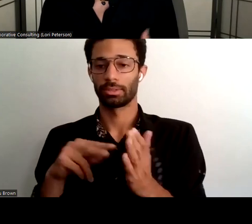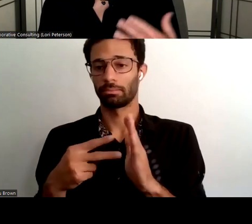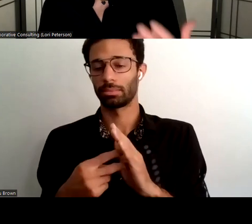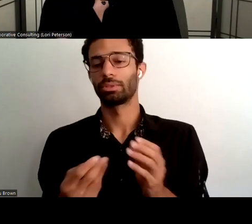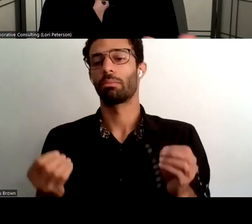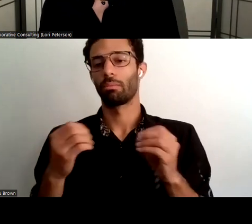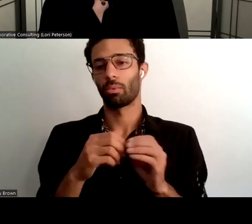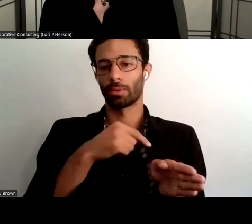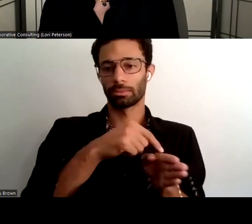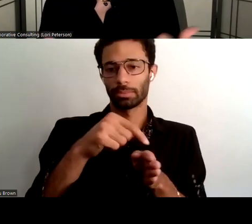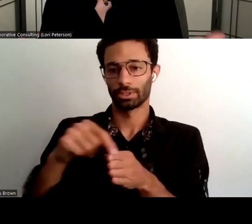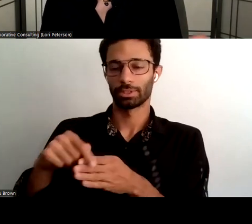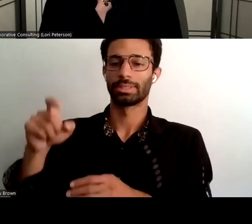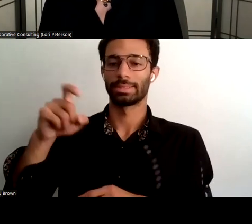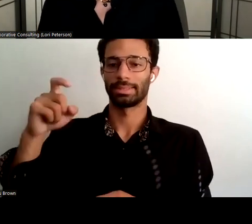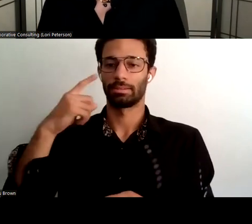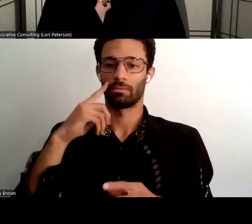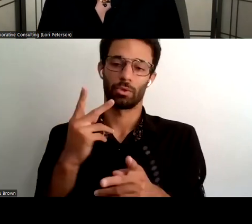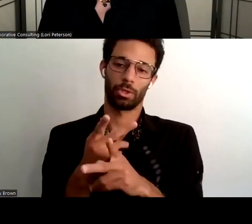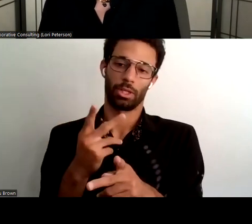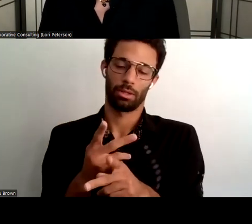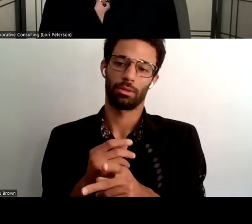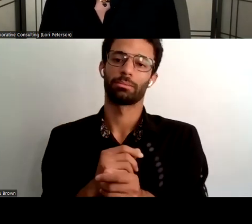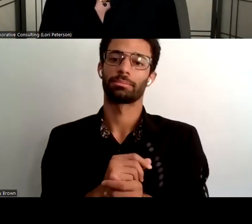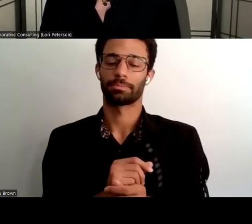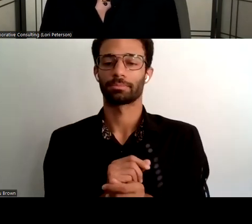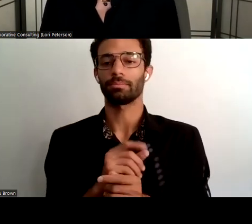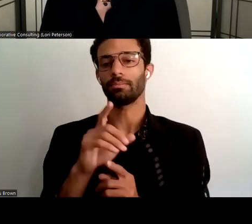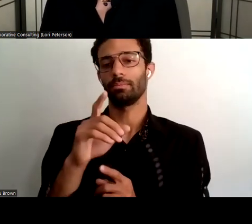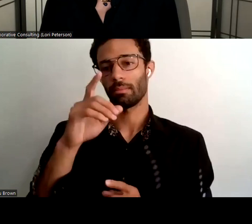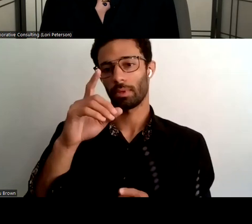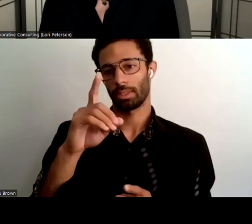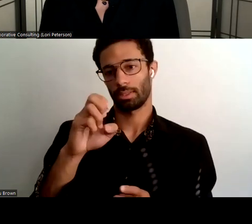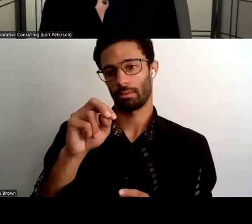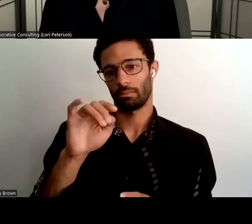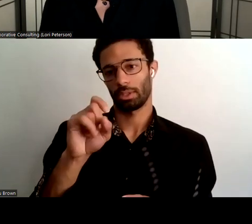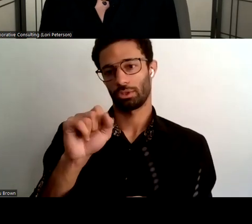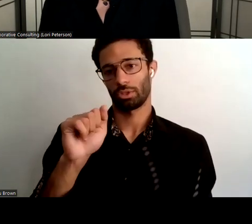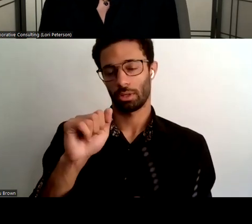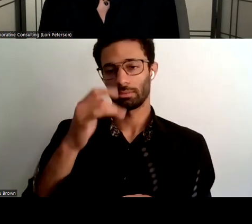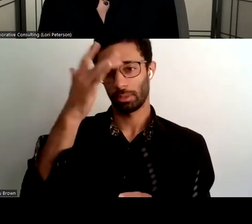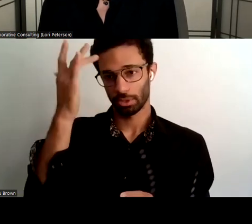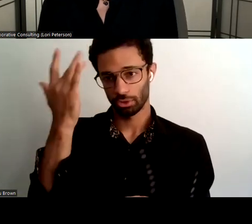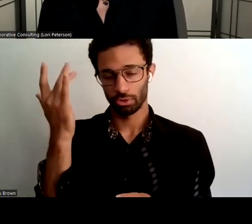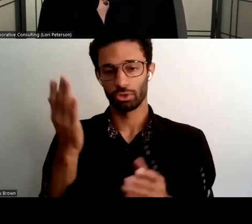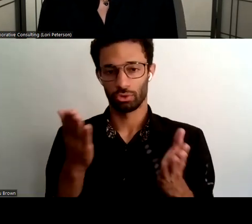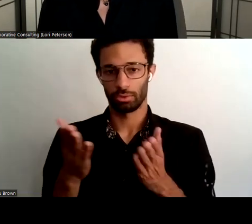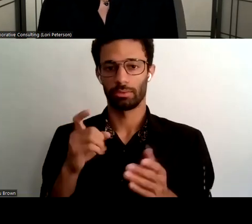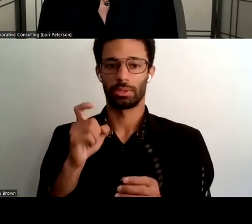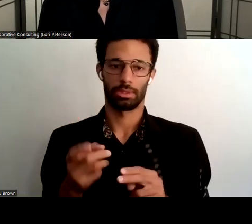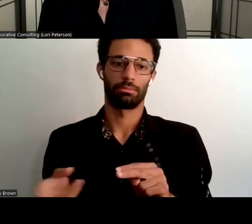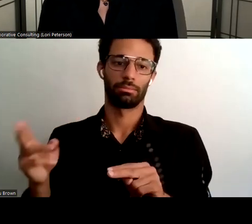services and a lot of folks especially mentioned uh dementia related services more older adults will face